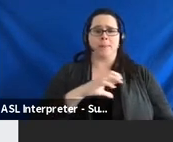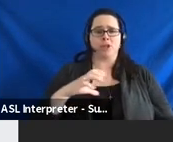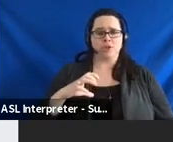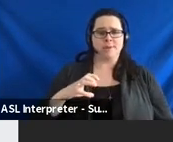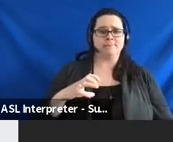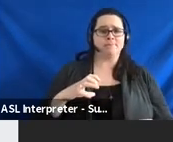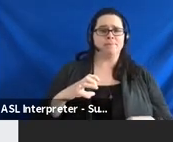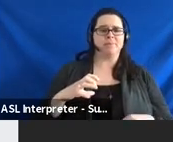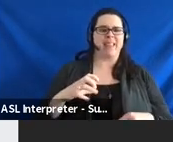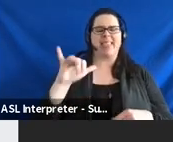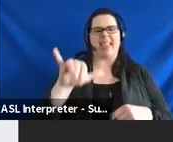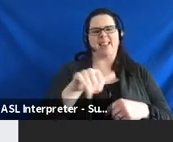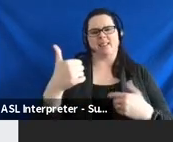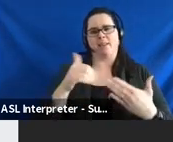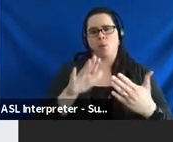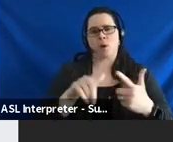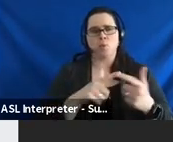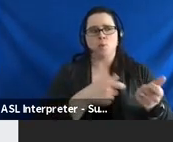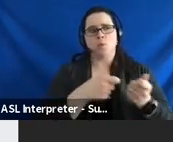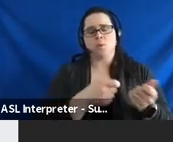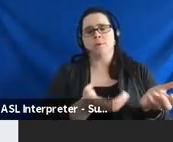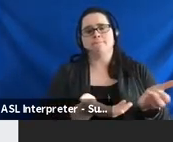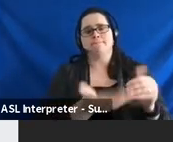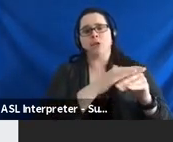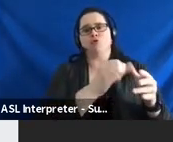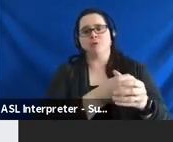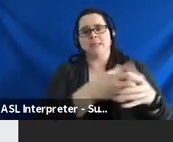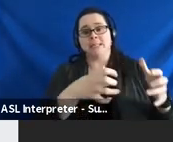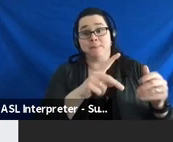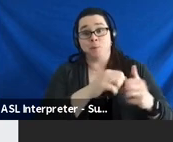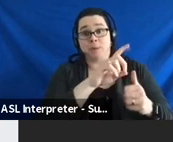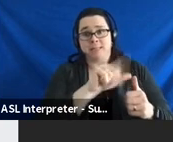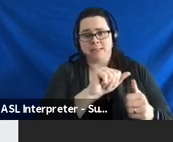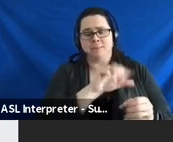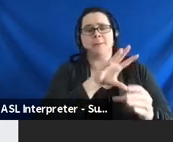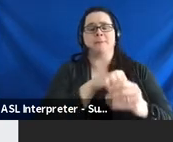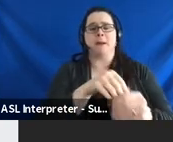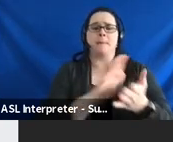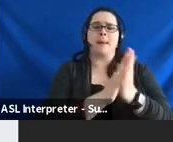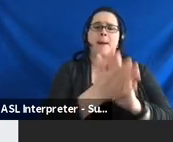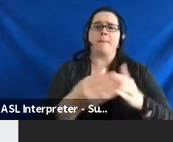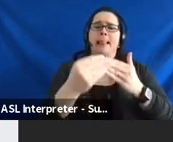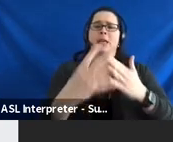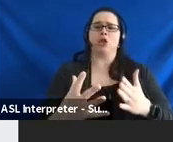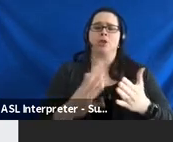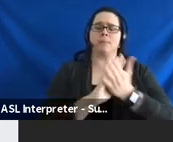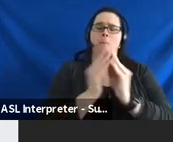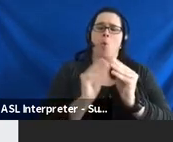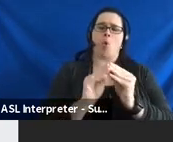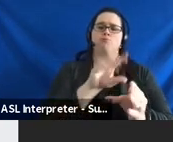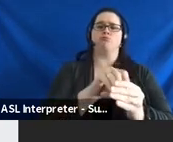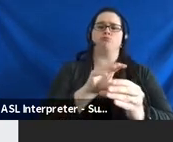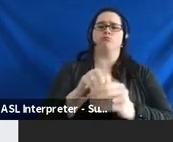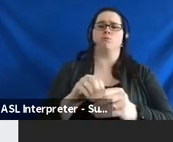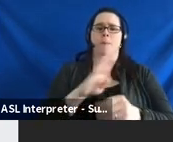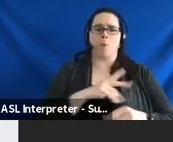And then, this is another way to try and help increase those with disabilities to become, to be more present on boards and